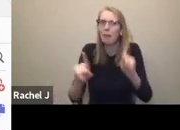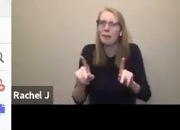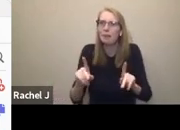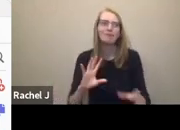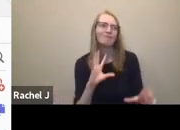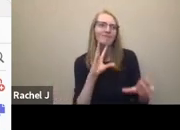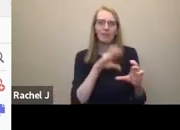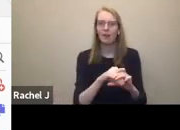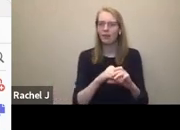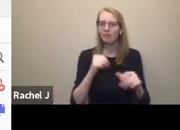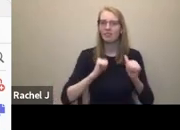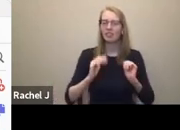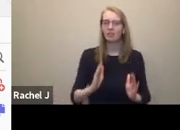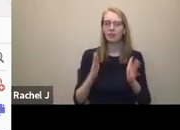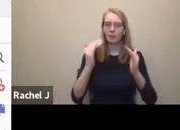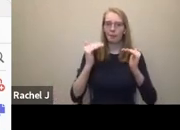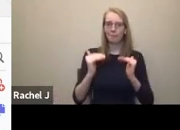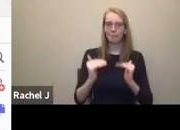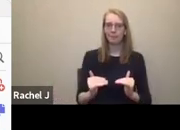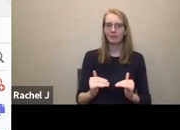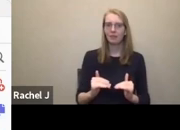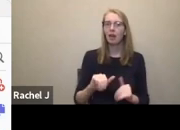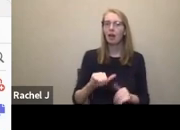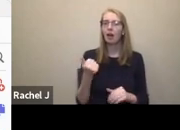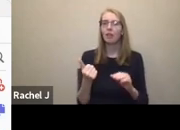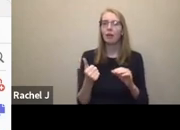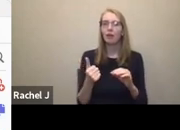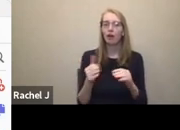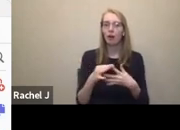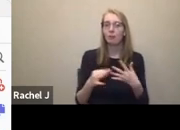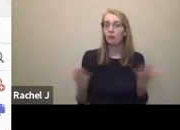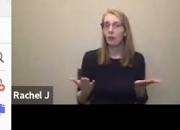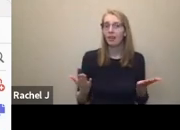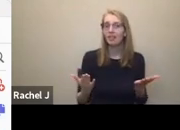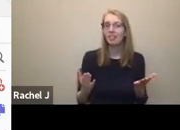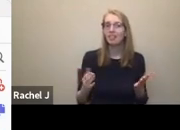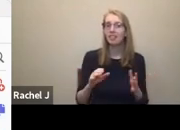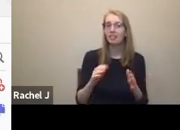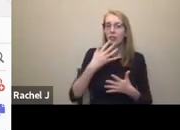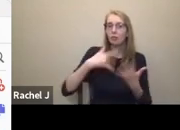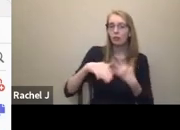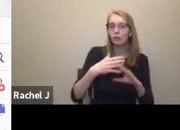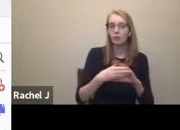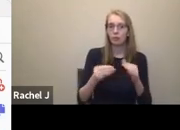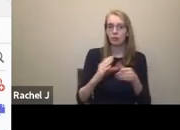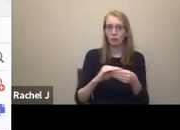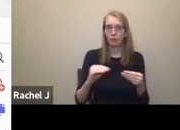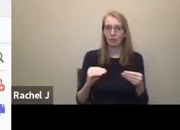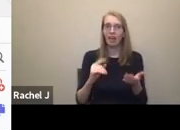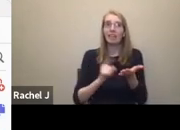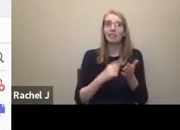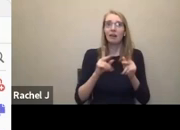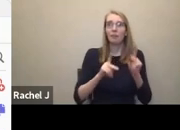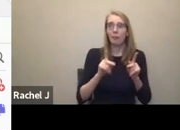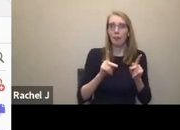you can do is this thing called social stories, and sometimes they're called visual stories. A lot of people are afraid to go into society, people have